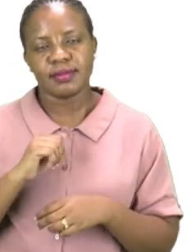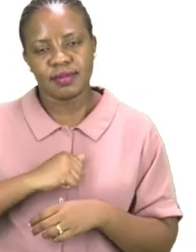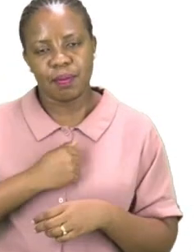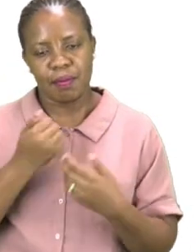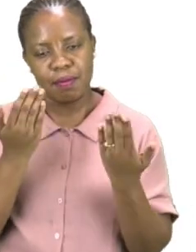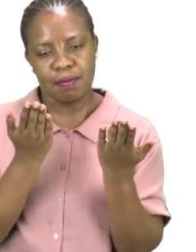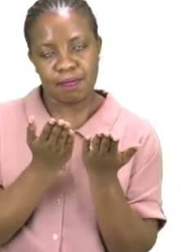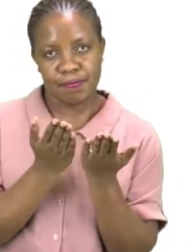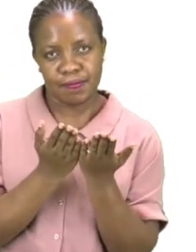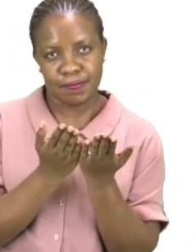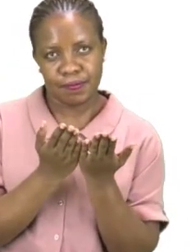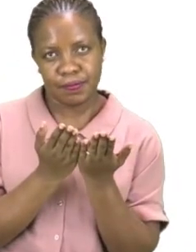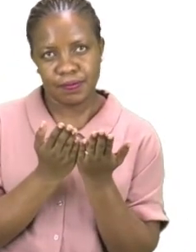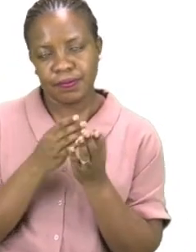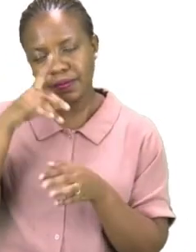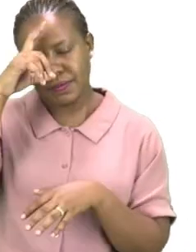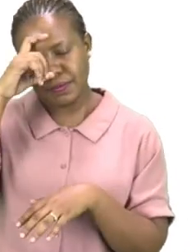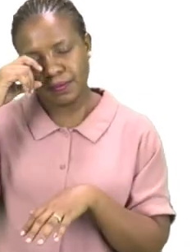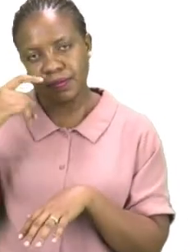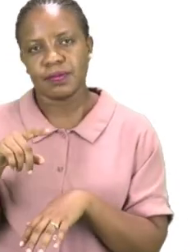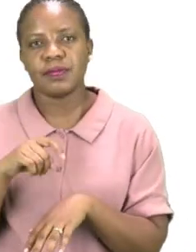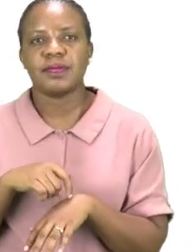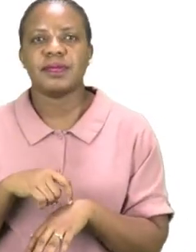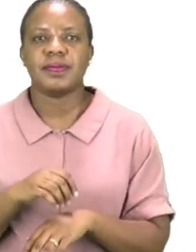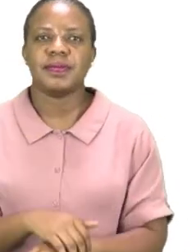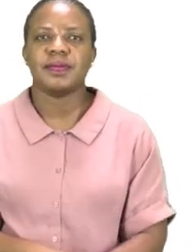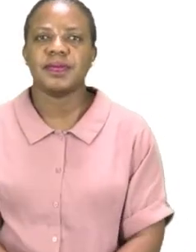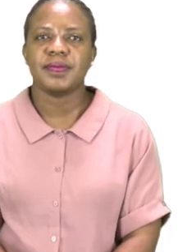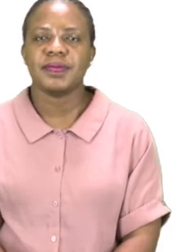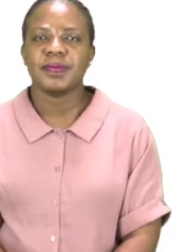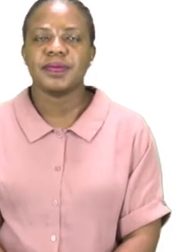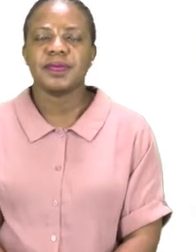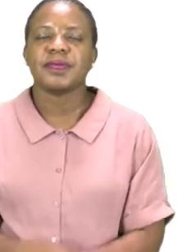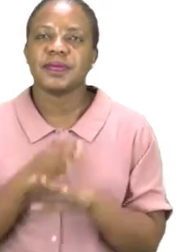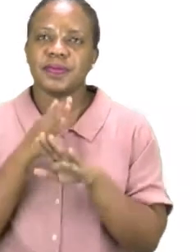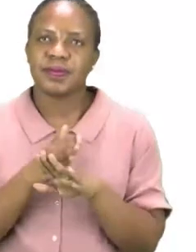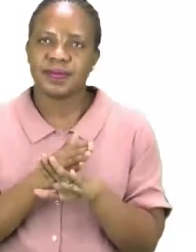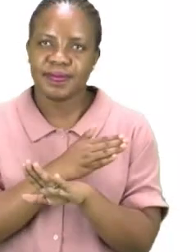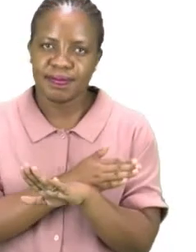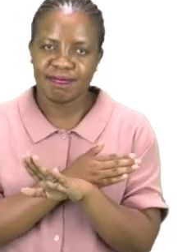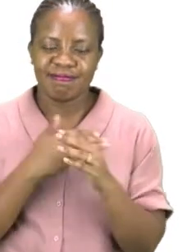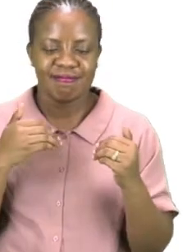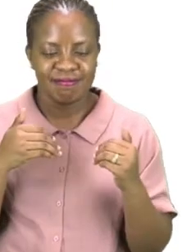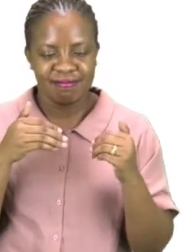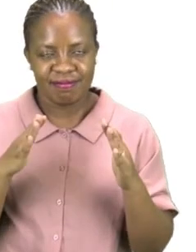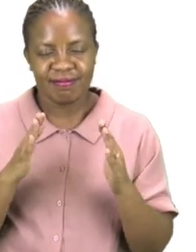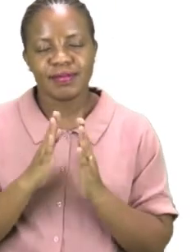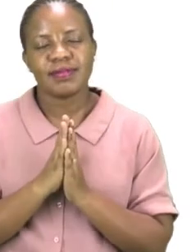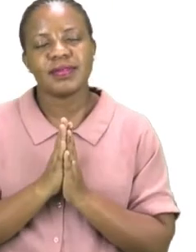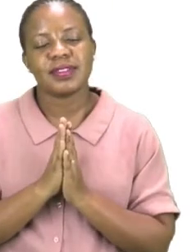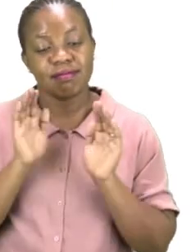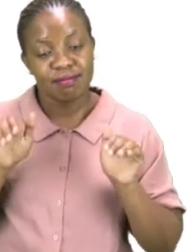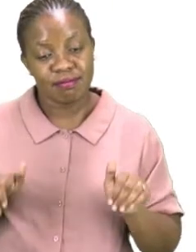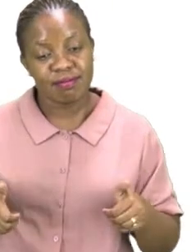School and Summer. Before we get into today's lesson please boys and